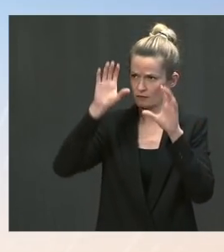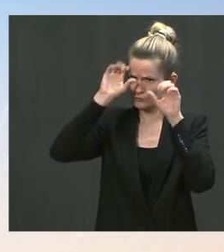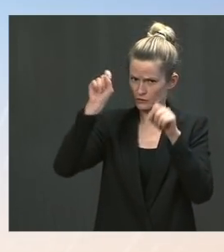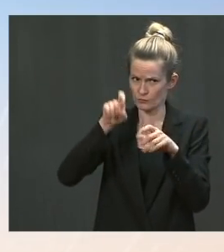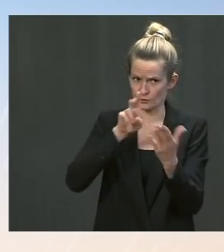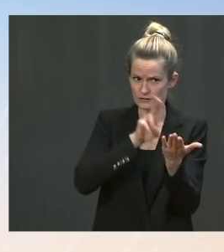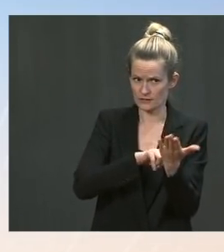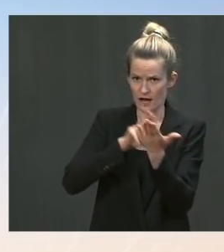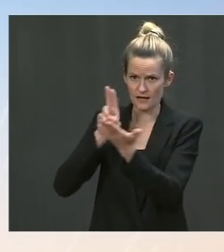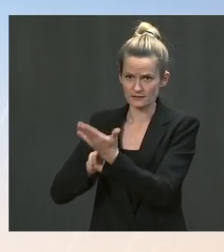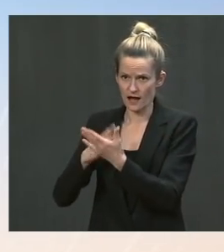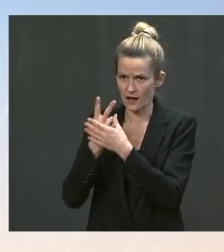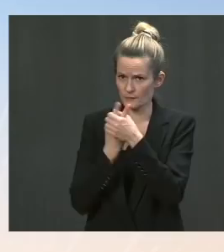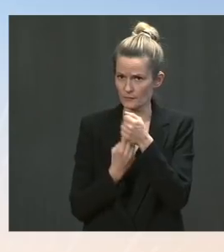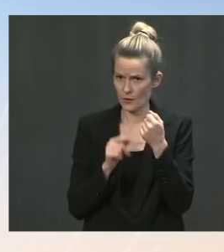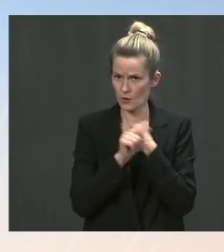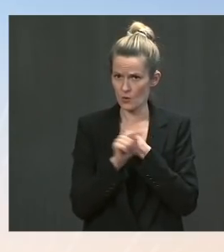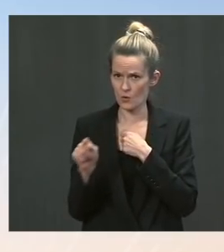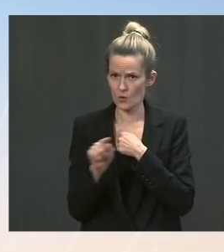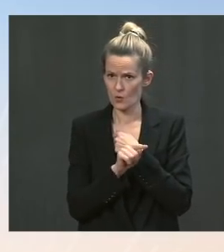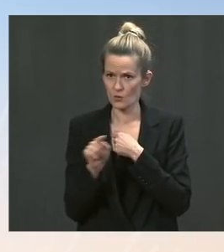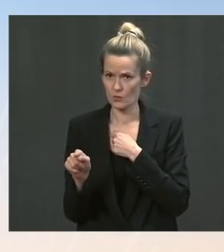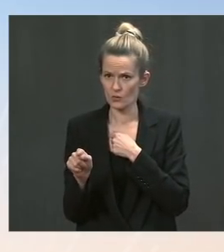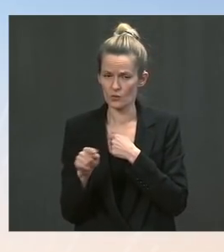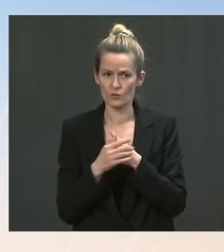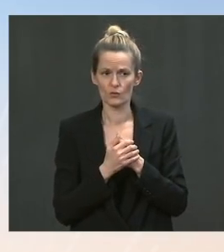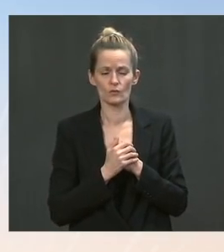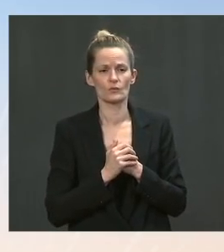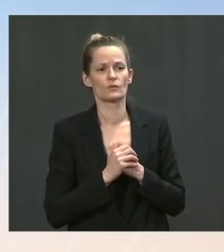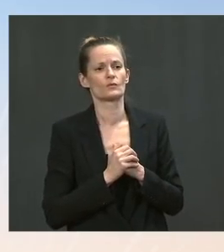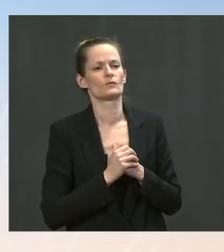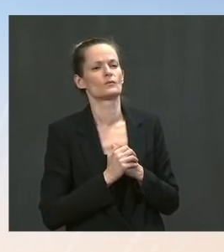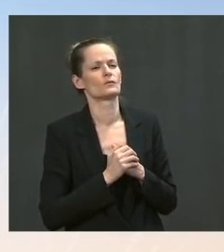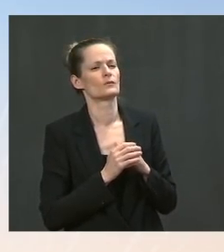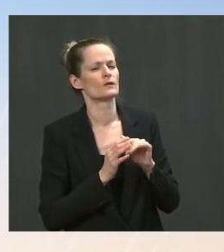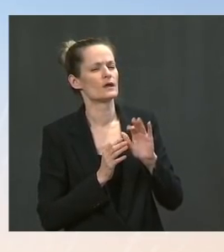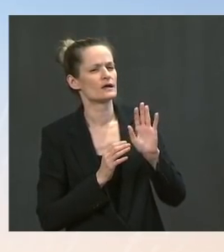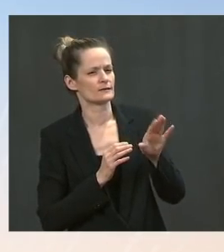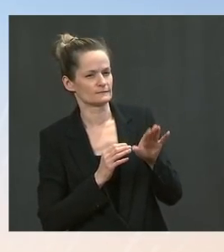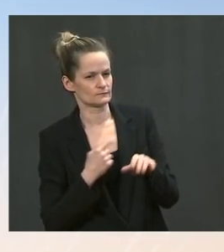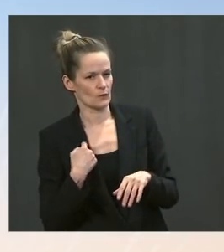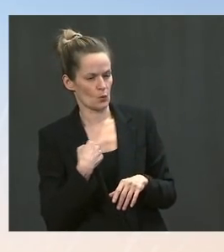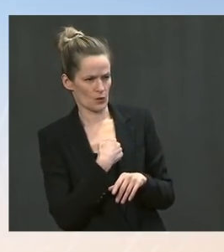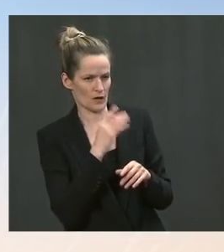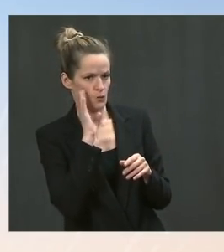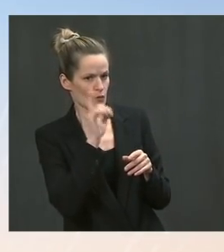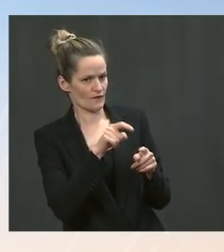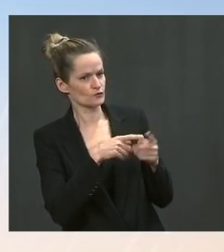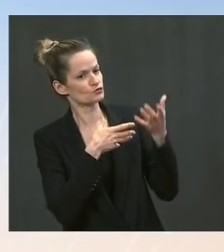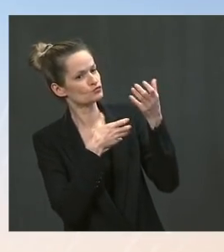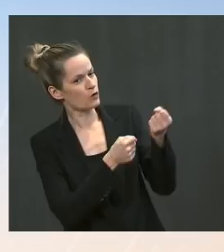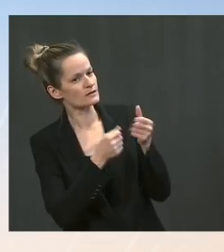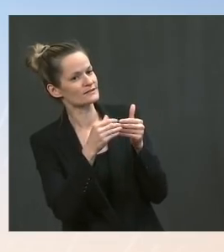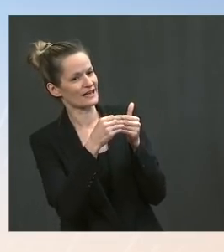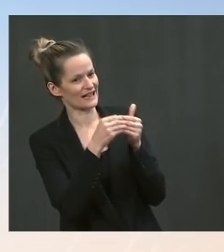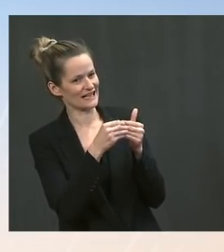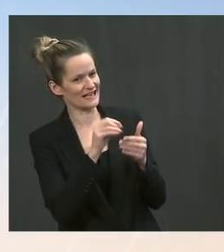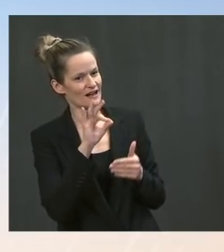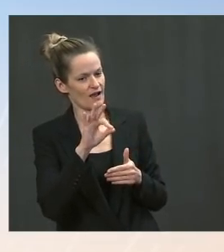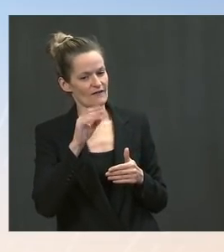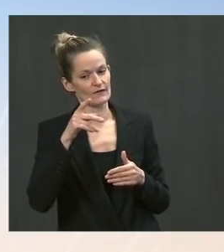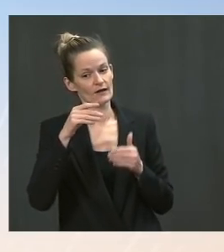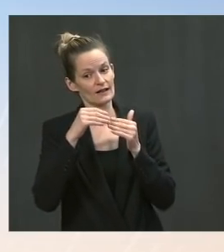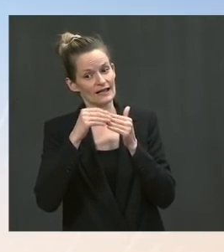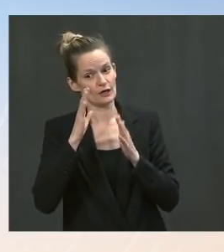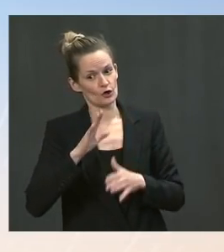may thwart the other? Ms. We certainly trust the leadership of Speaker Pelosi and Leader Schumer. And we've seen